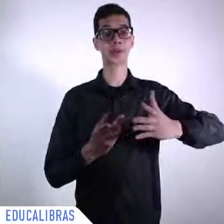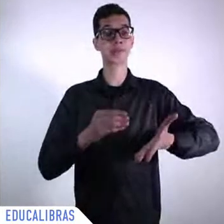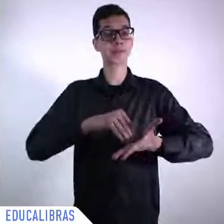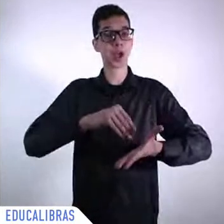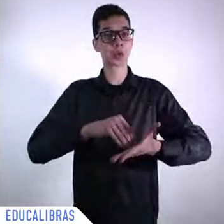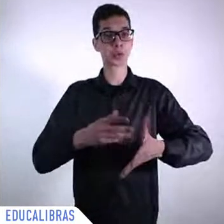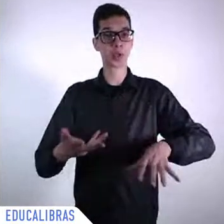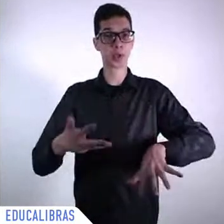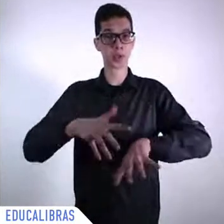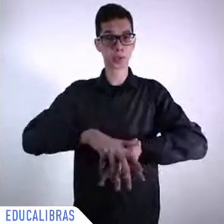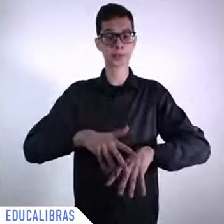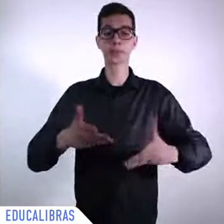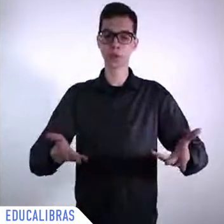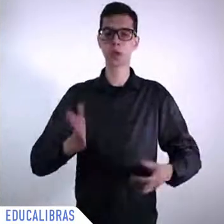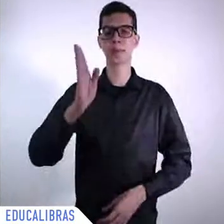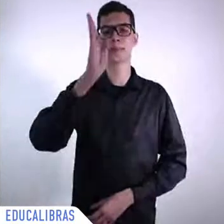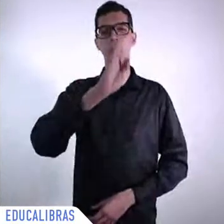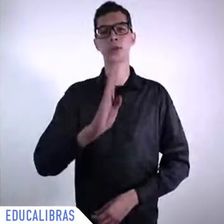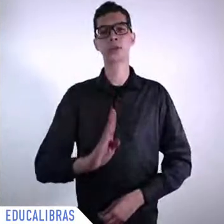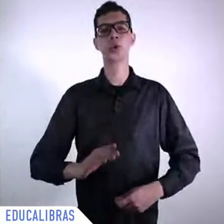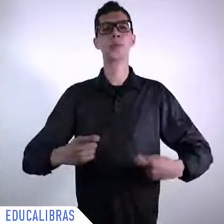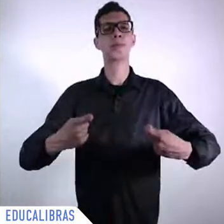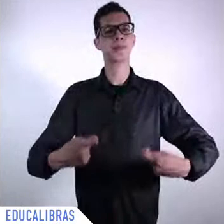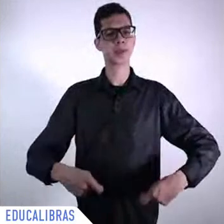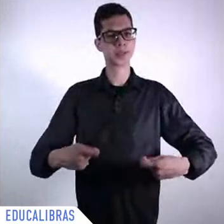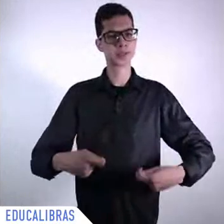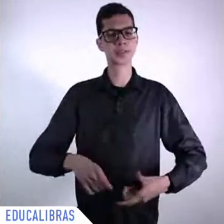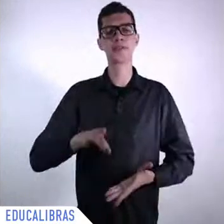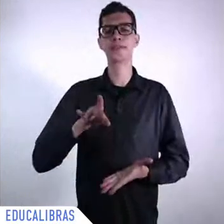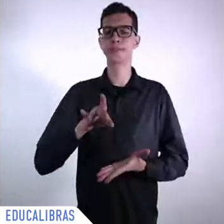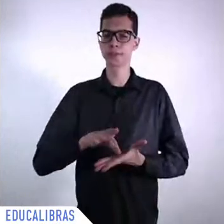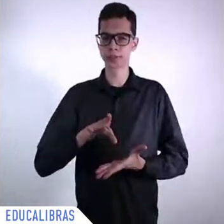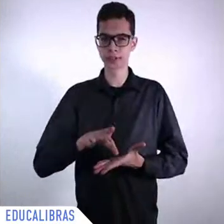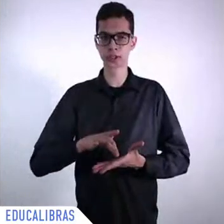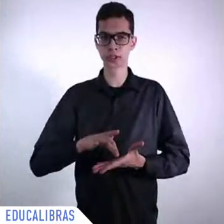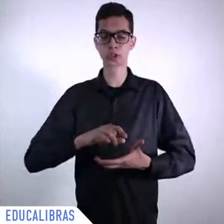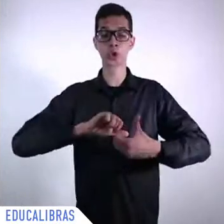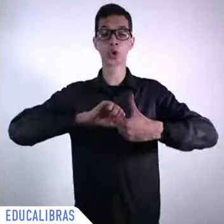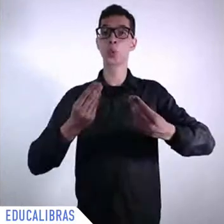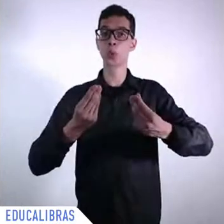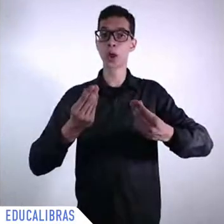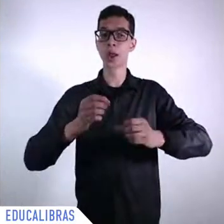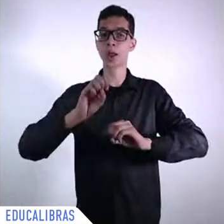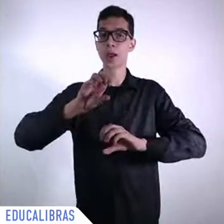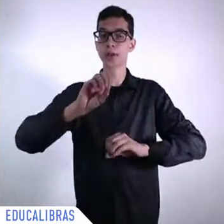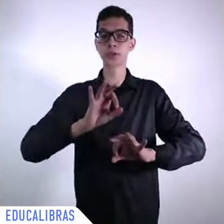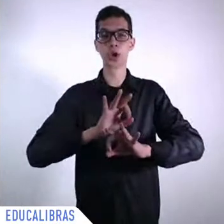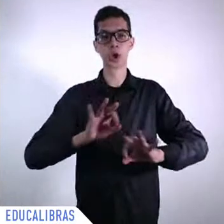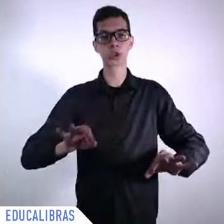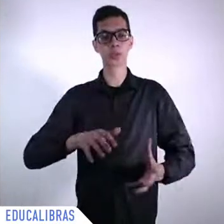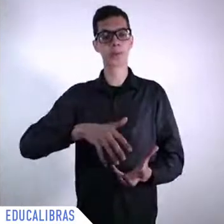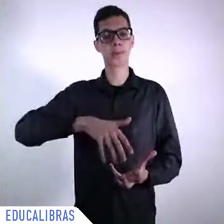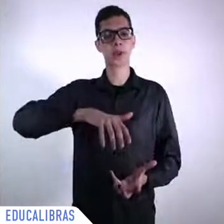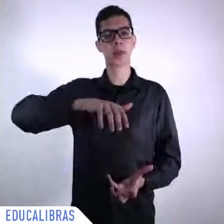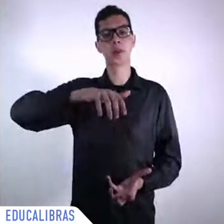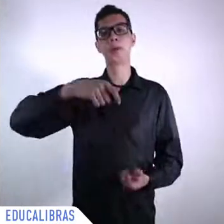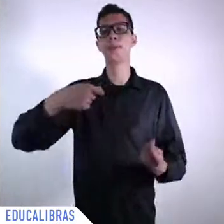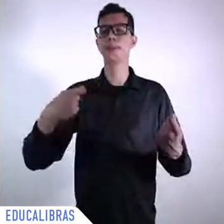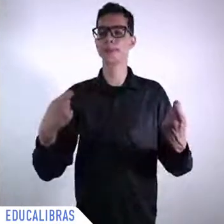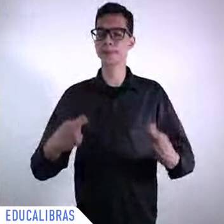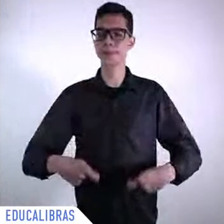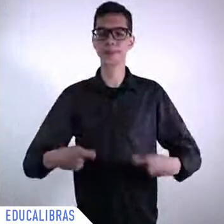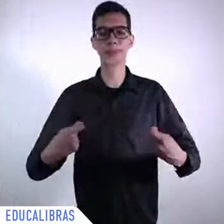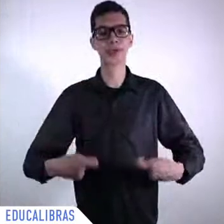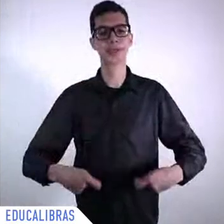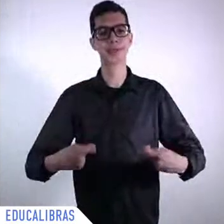the education quality by expanding early childhood development looking at inclusiveness